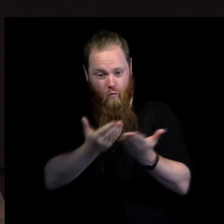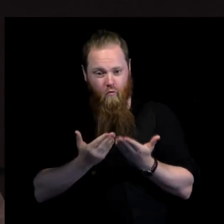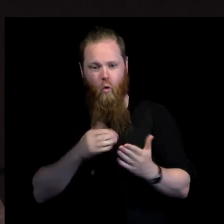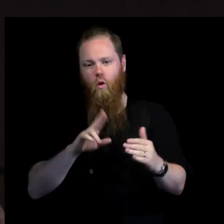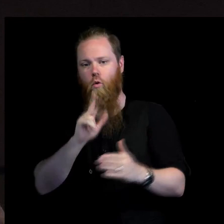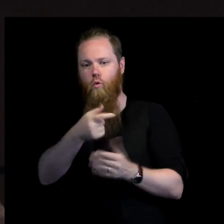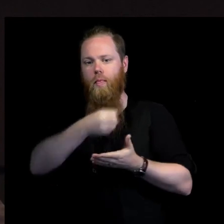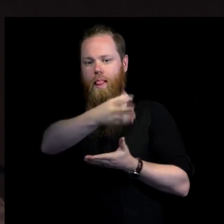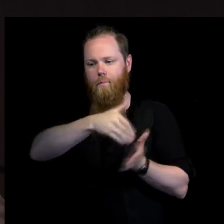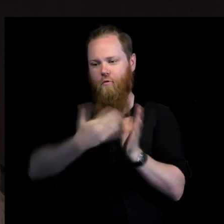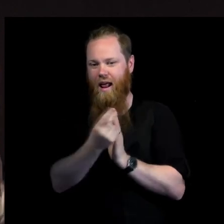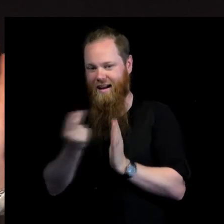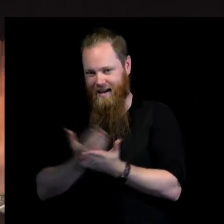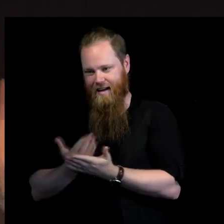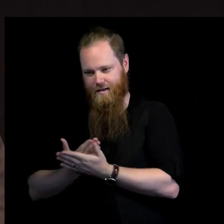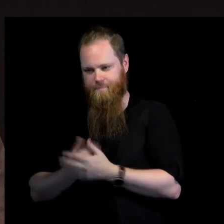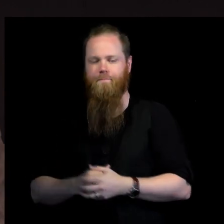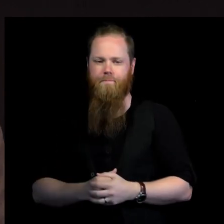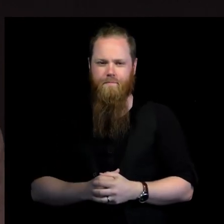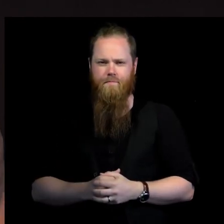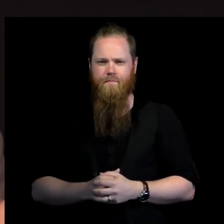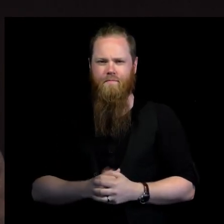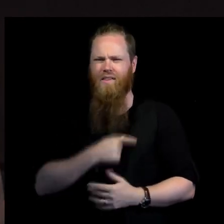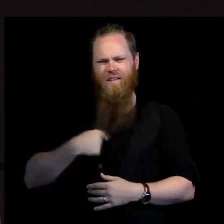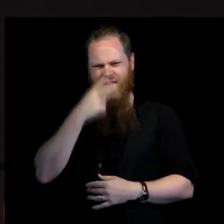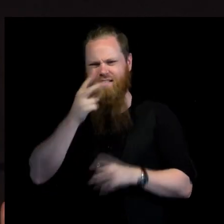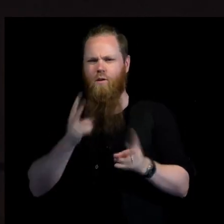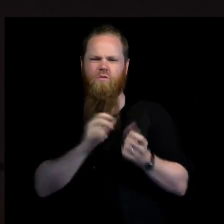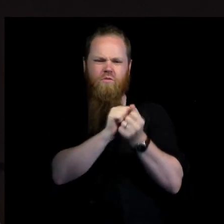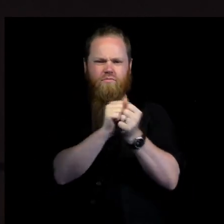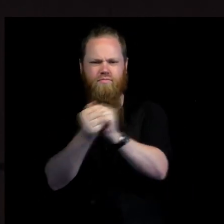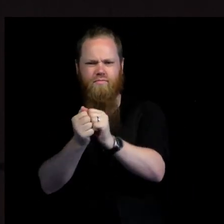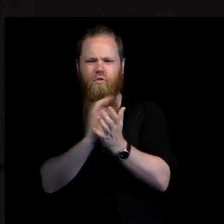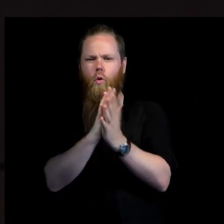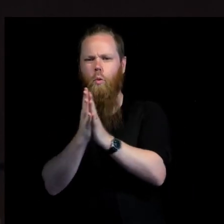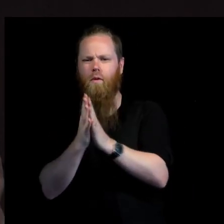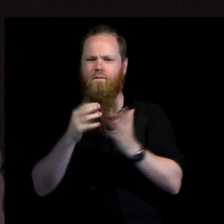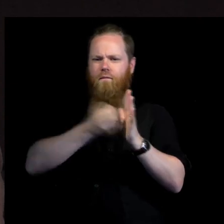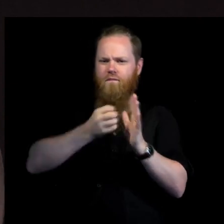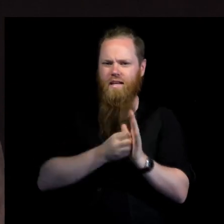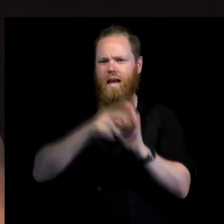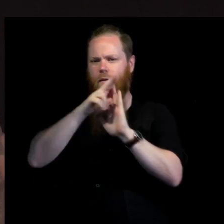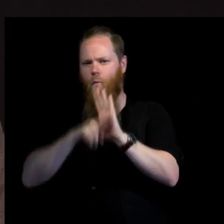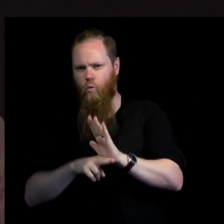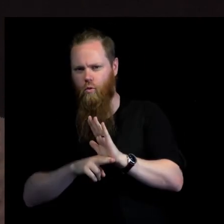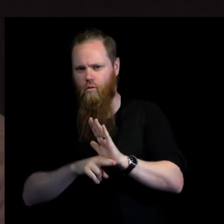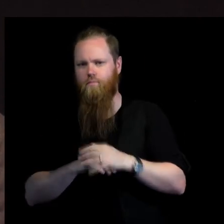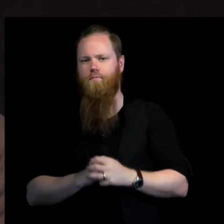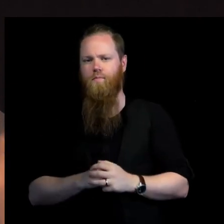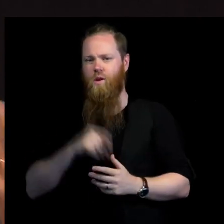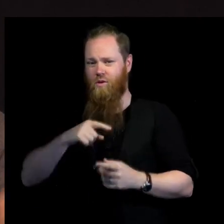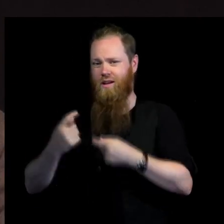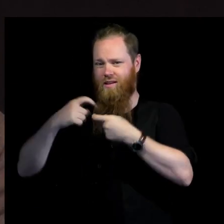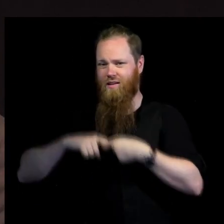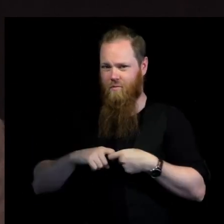Another way we see the change in norms and values, and it's a little bit reflecting, I think, what the previous two High